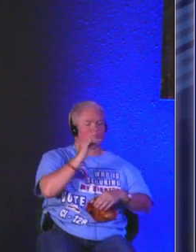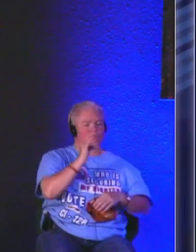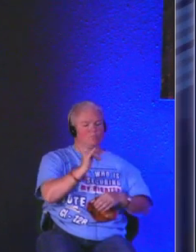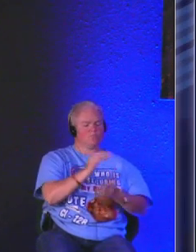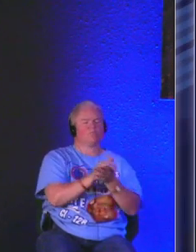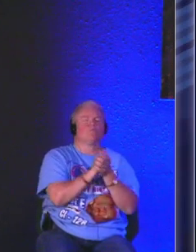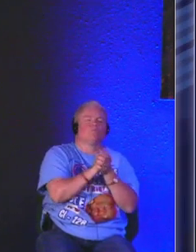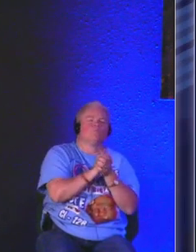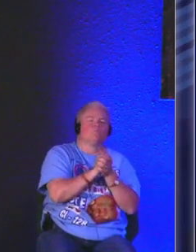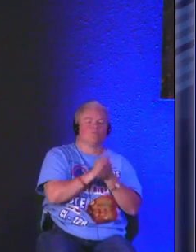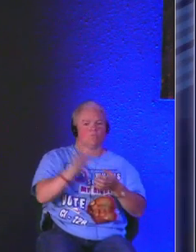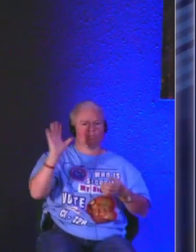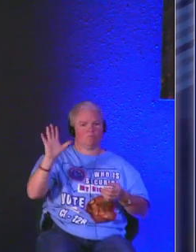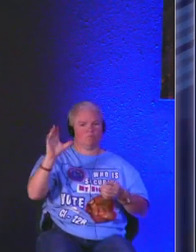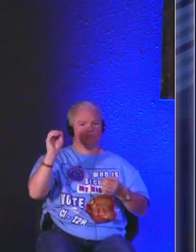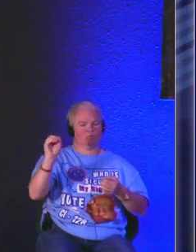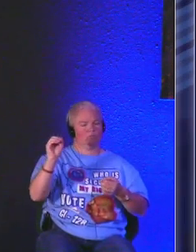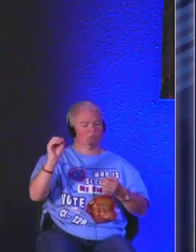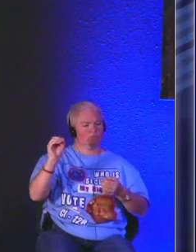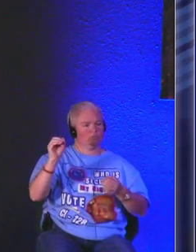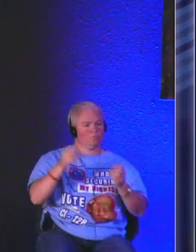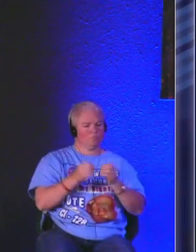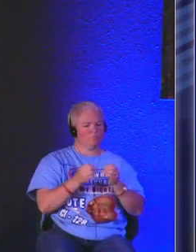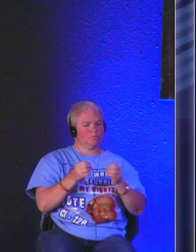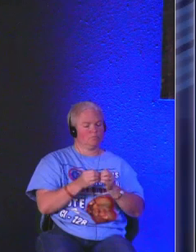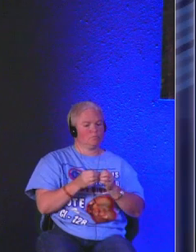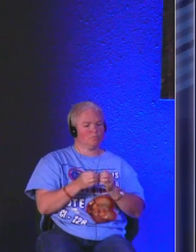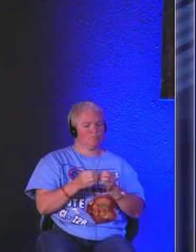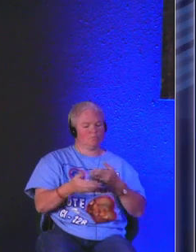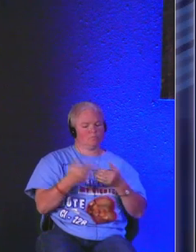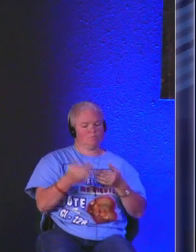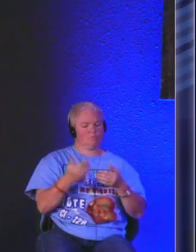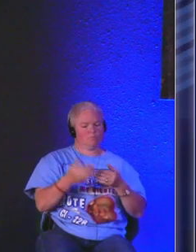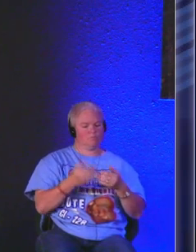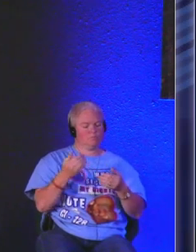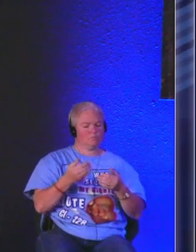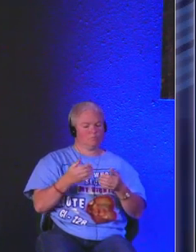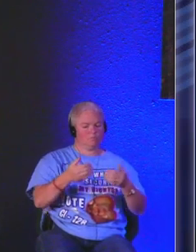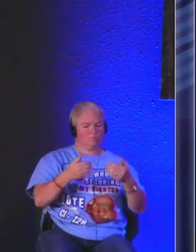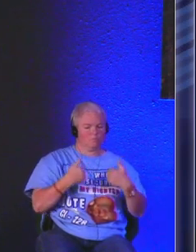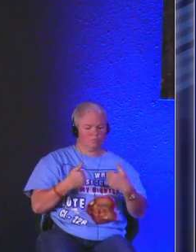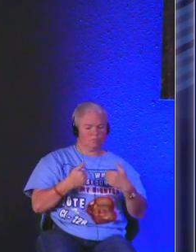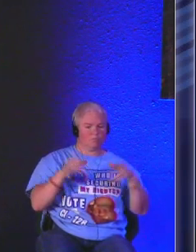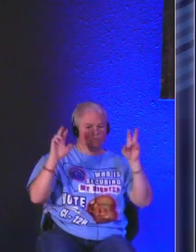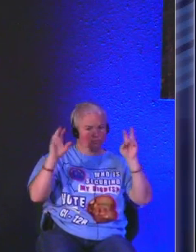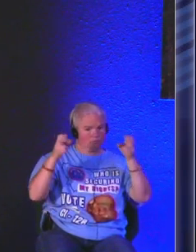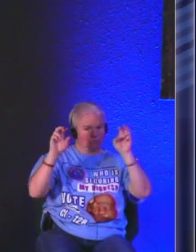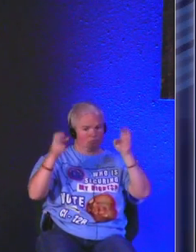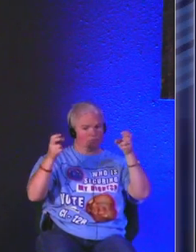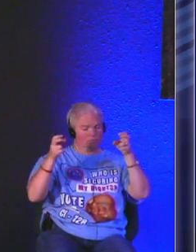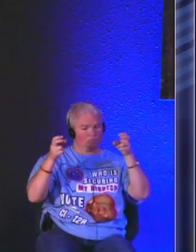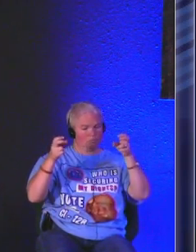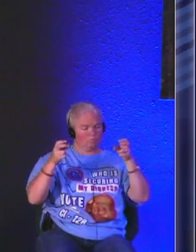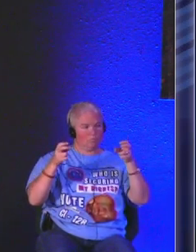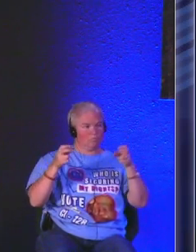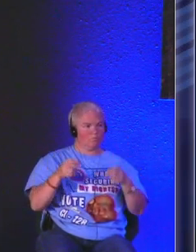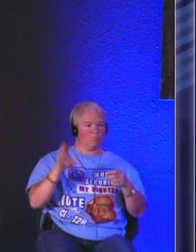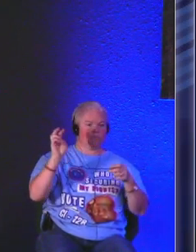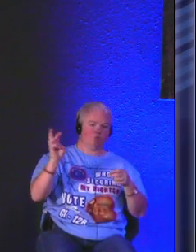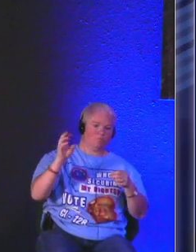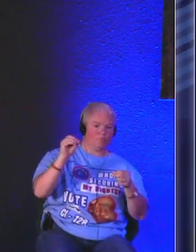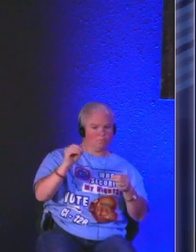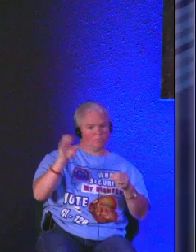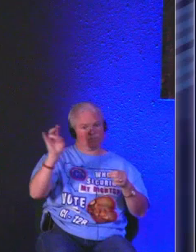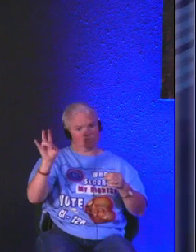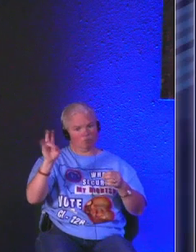I wish I lived in the 50s everything was so so easy then but they had their issues as well in the 60s